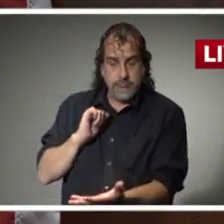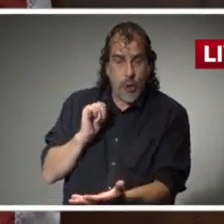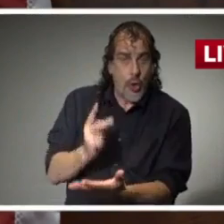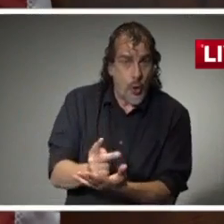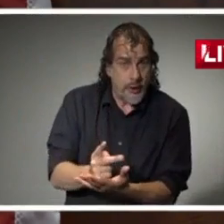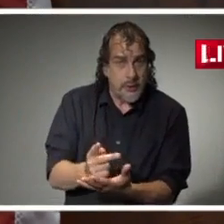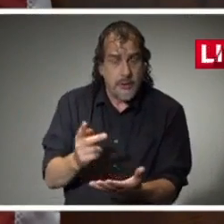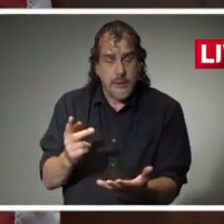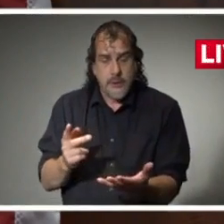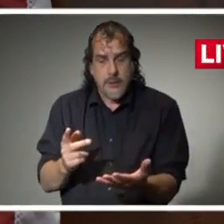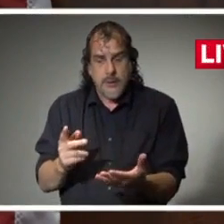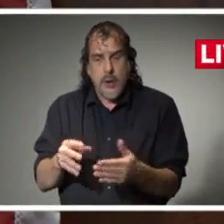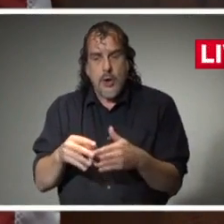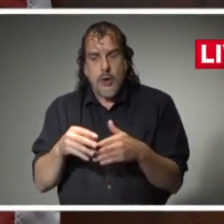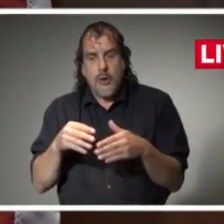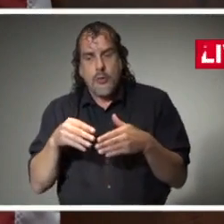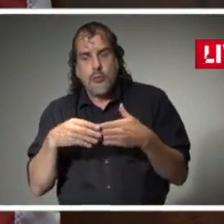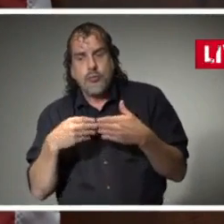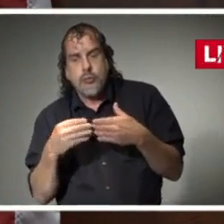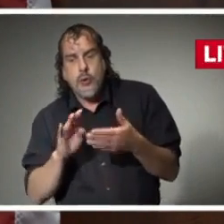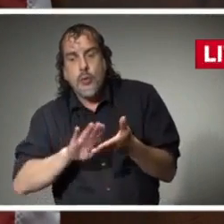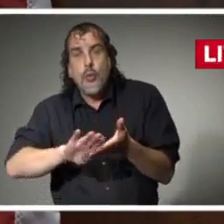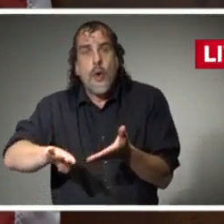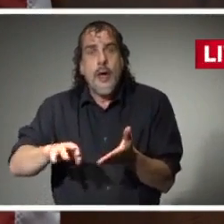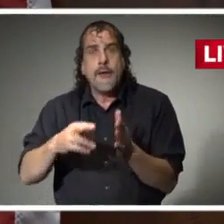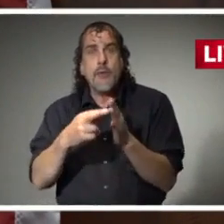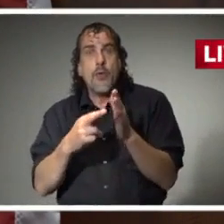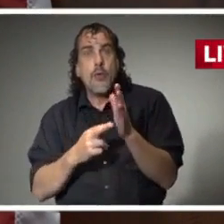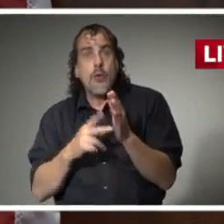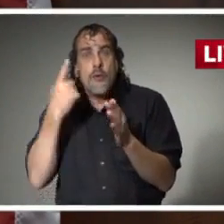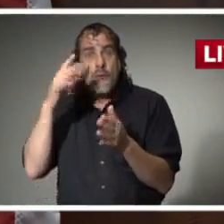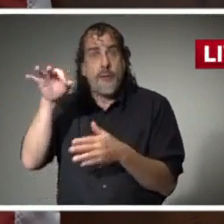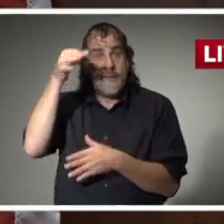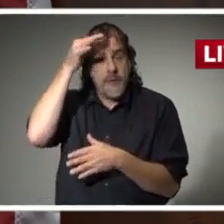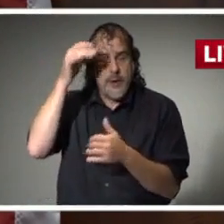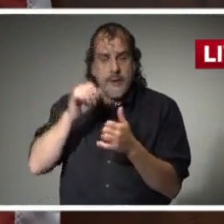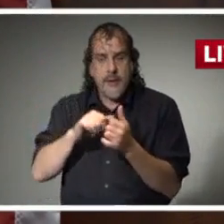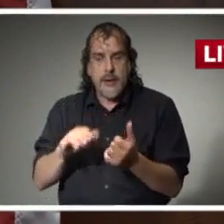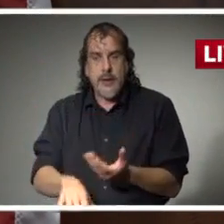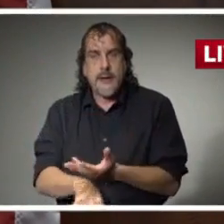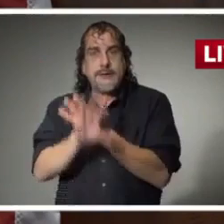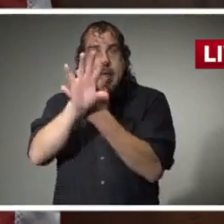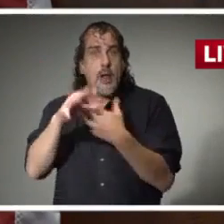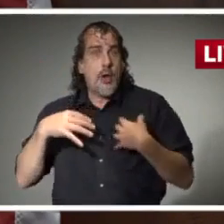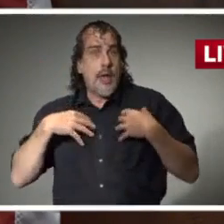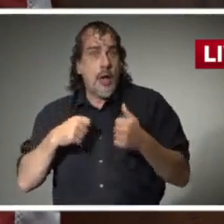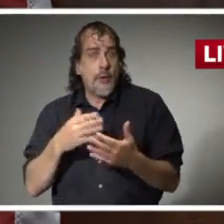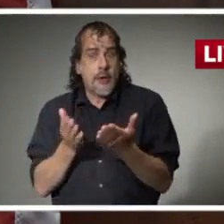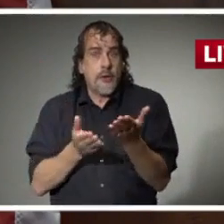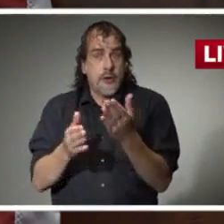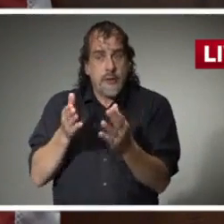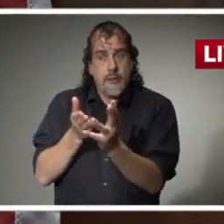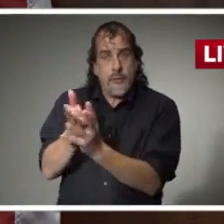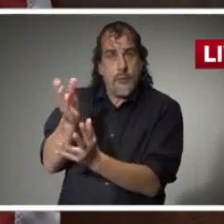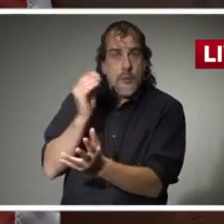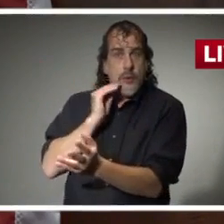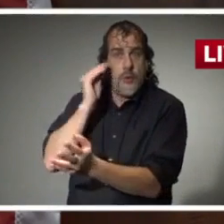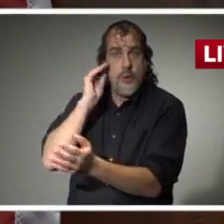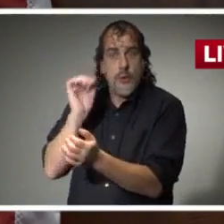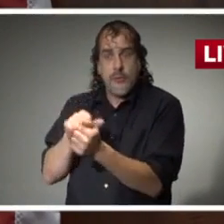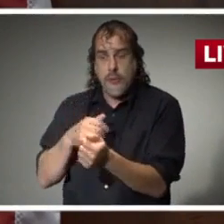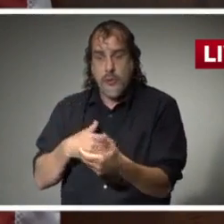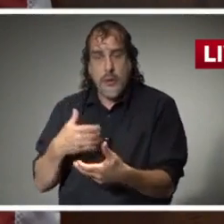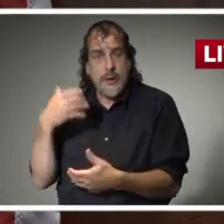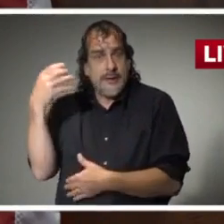relax federal requirements so that beneficiaries could receive telehealth services in their home through a personal cell